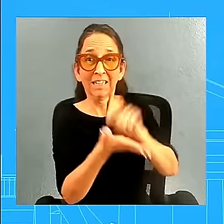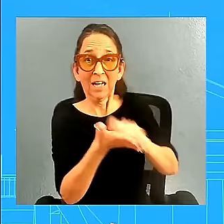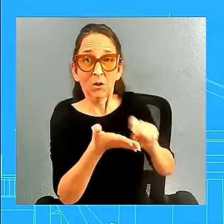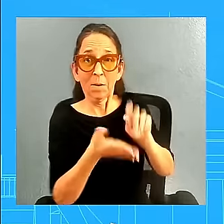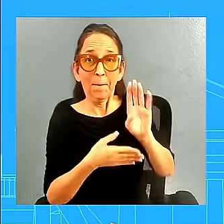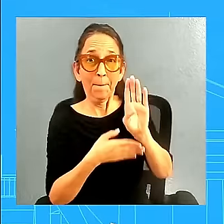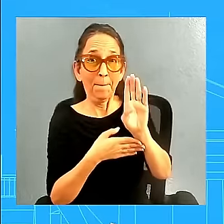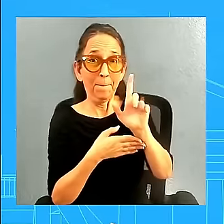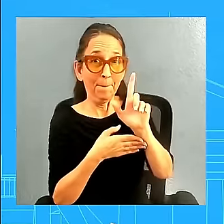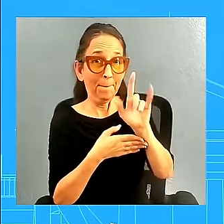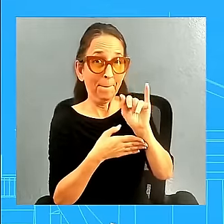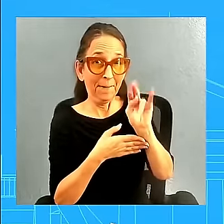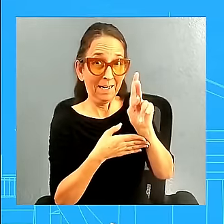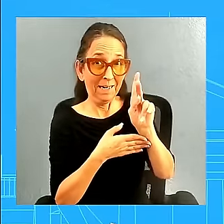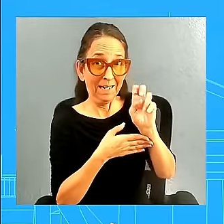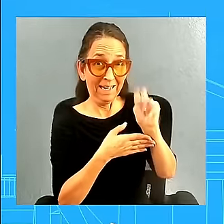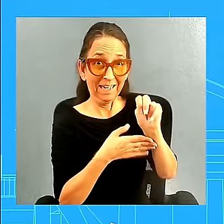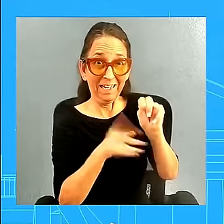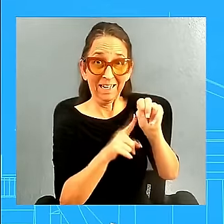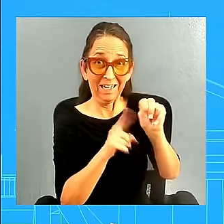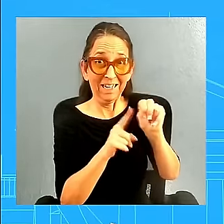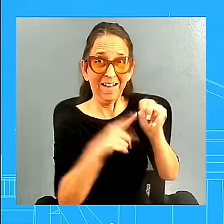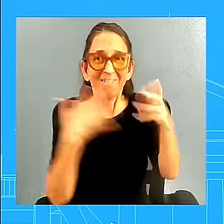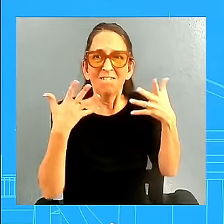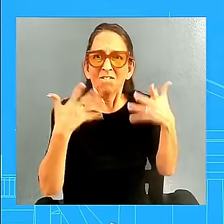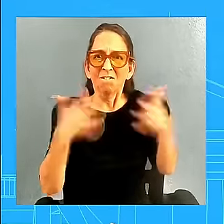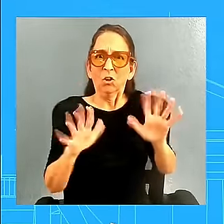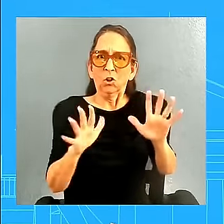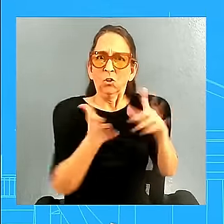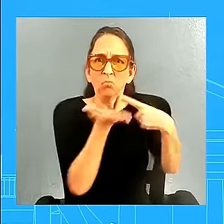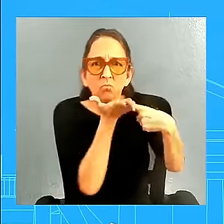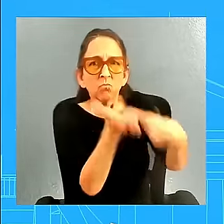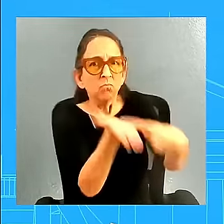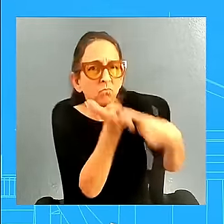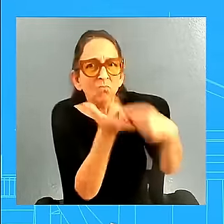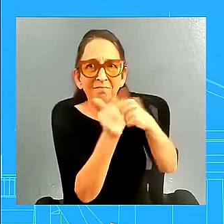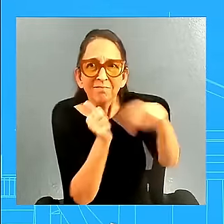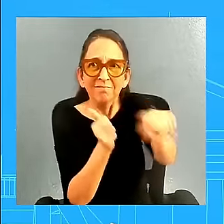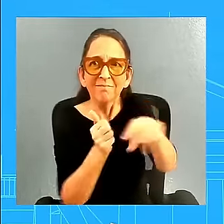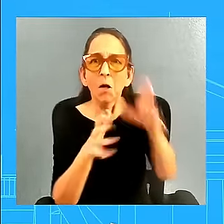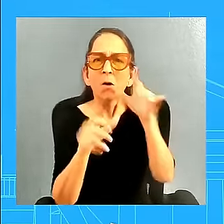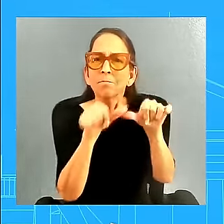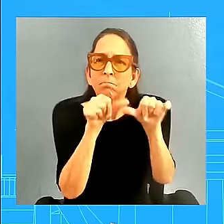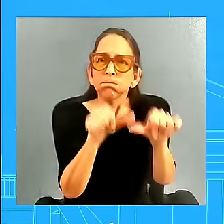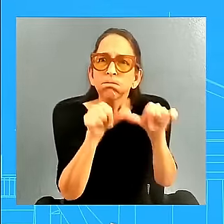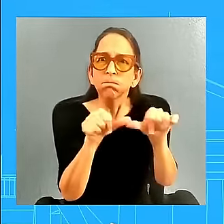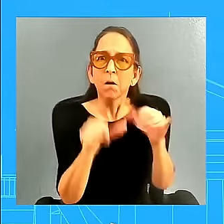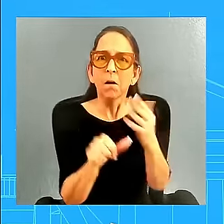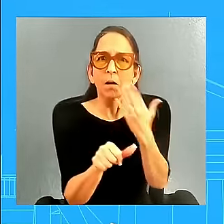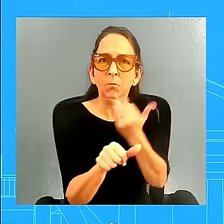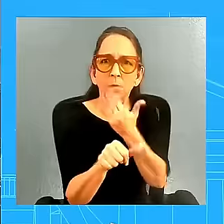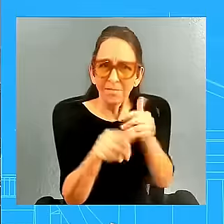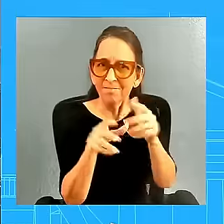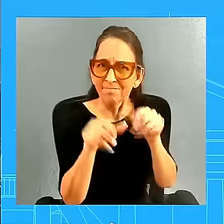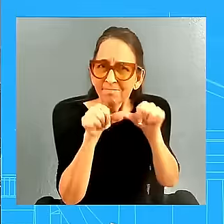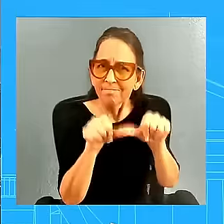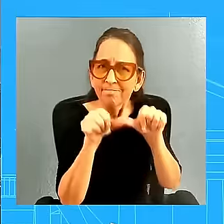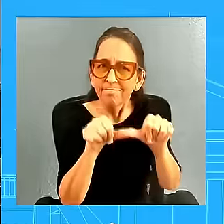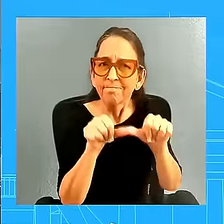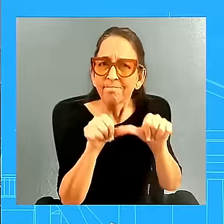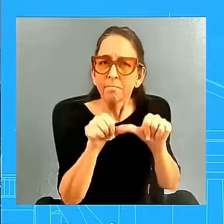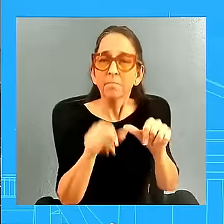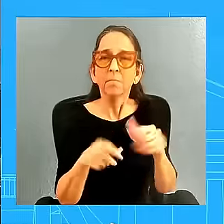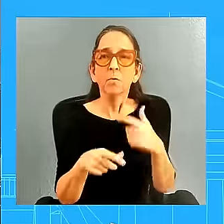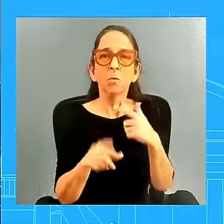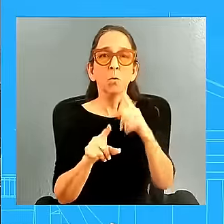couple of days. We'll continue to press the Israelis on that. Hi. So the interest from the frozen assets, does it apply only to the European